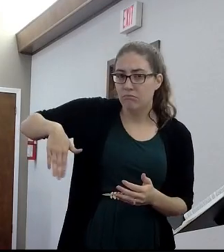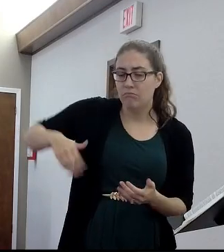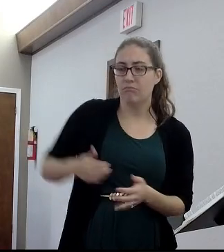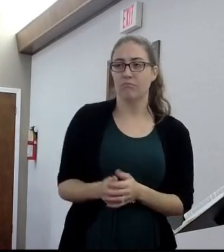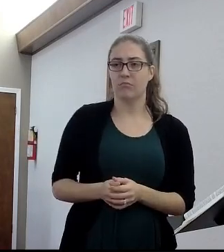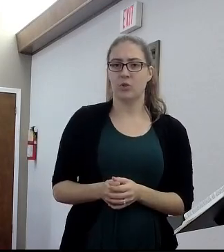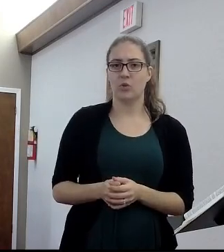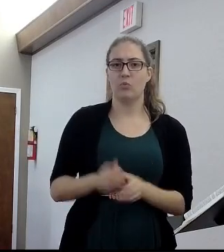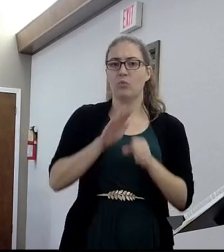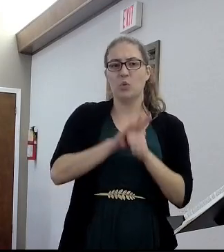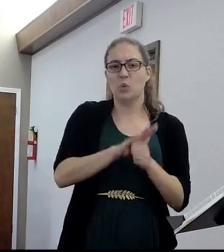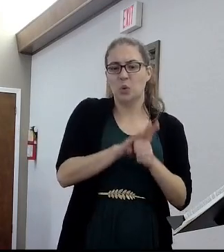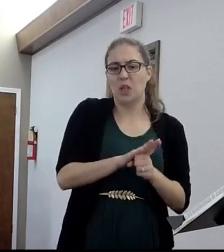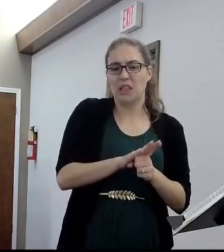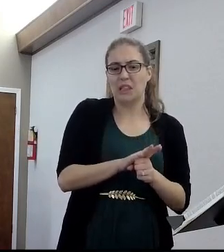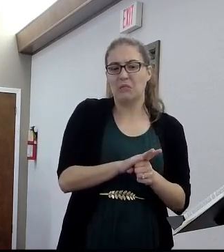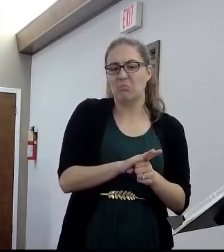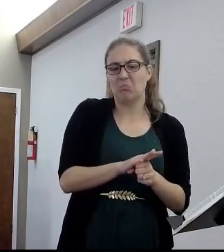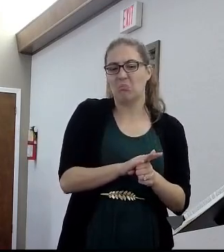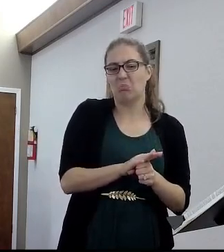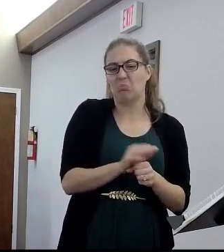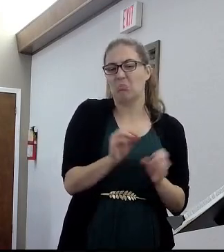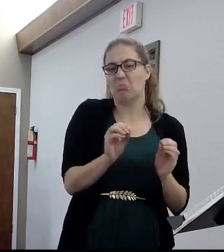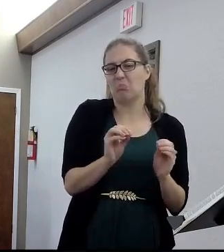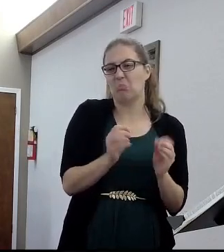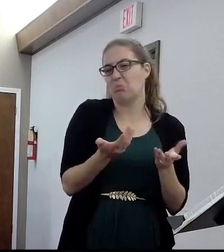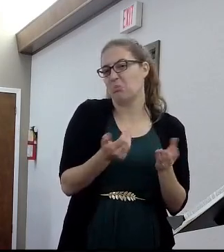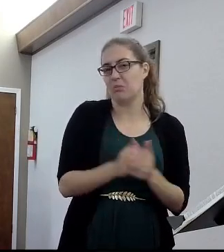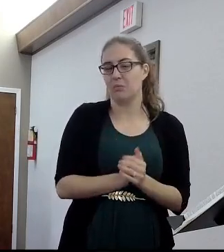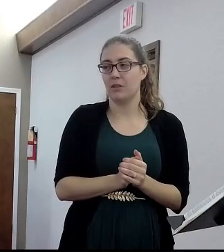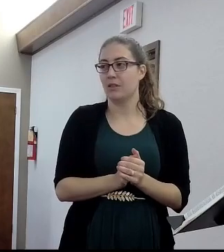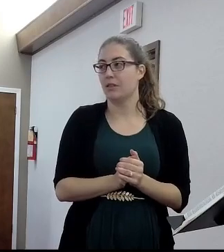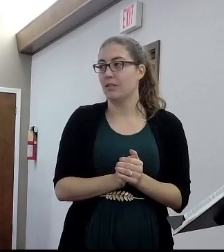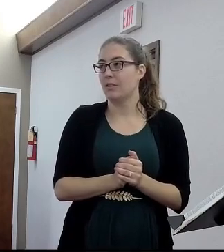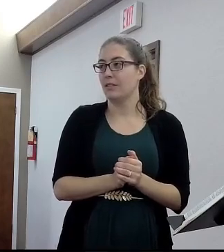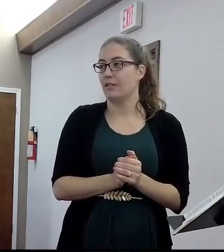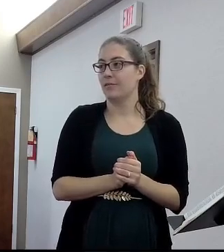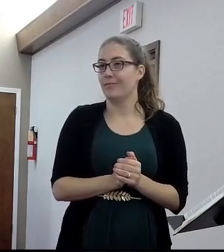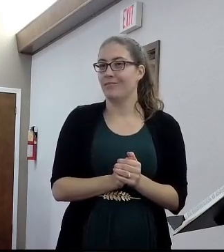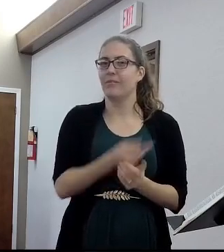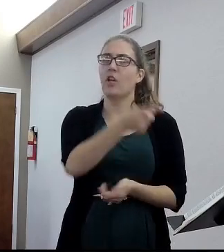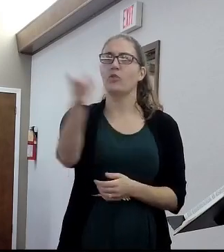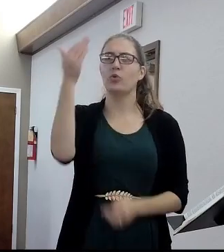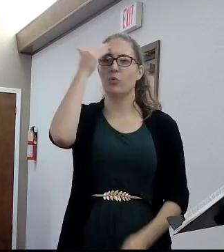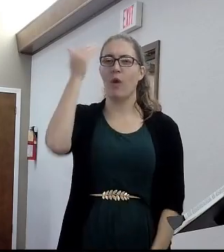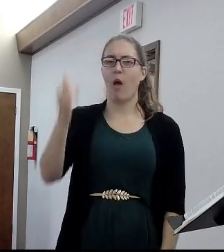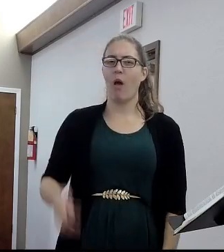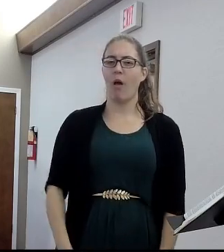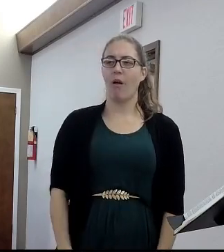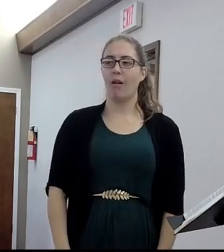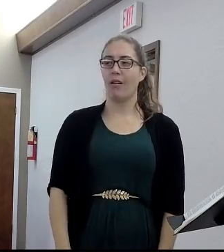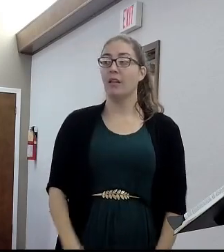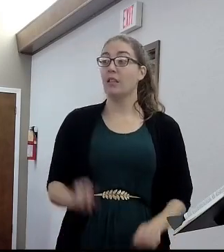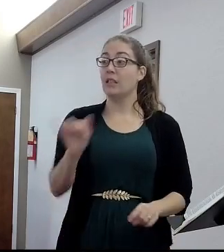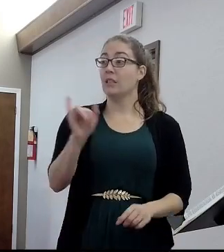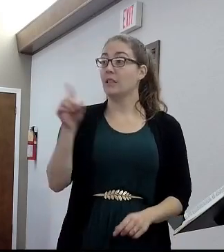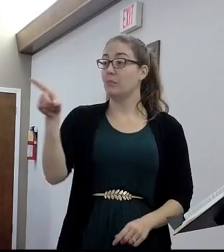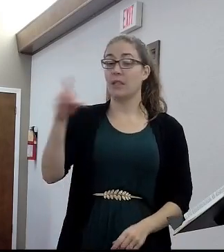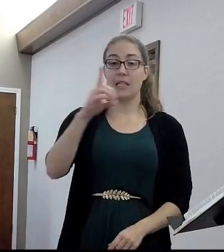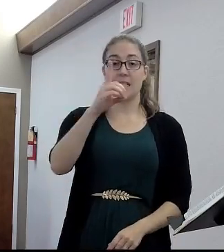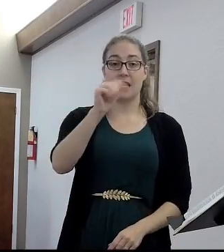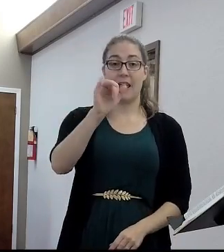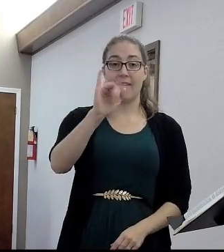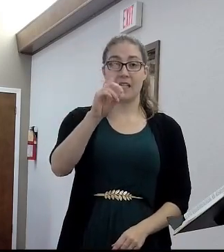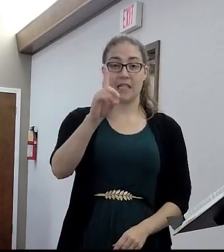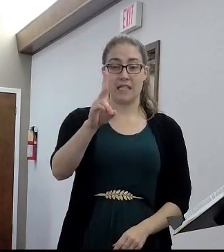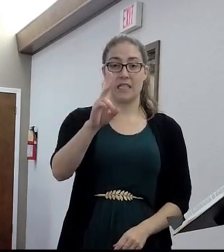So it's less of a stress. I'm not trying to... Whatever. Y'all know. It was the same for David and Cindy. They were